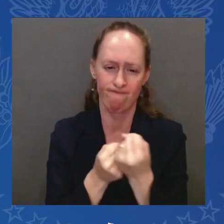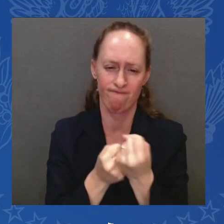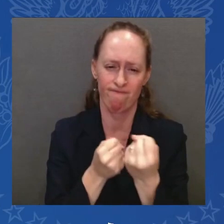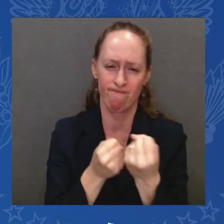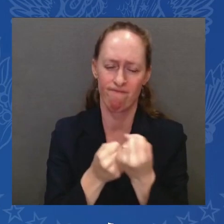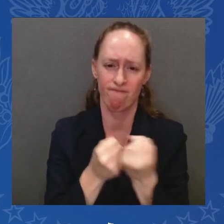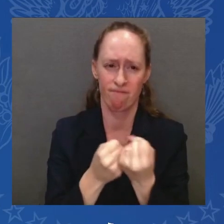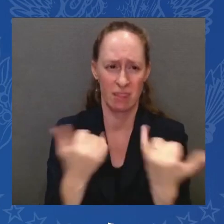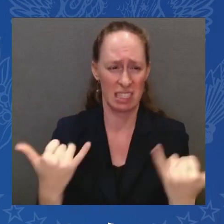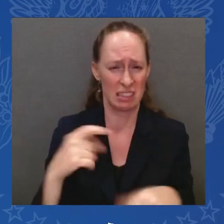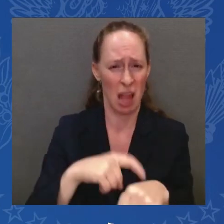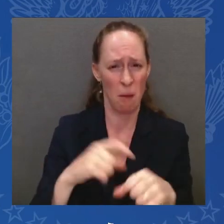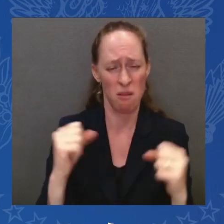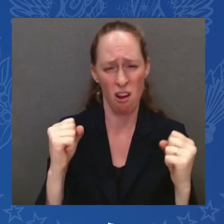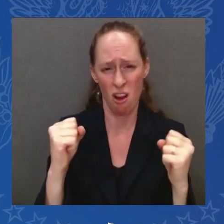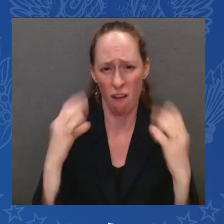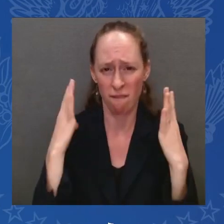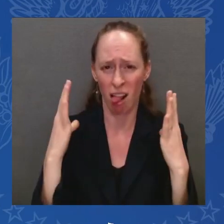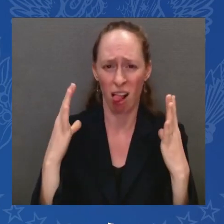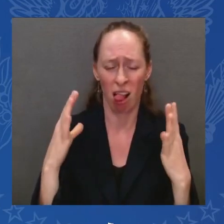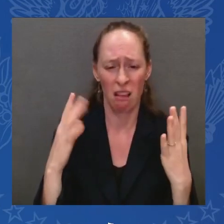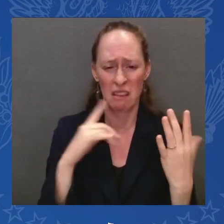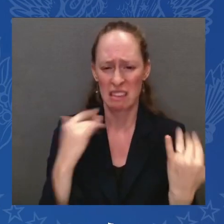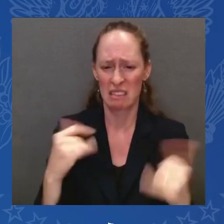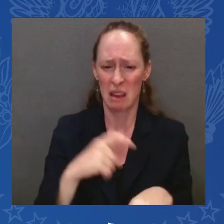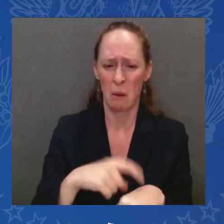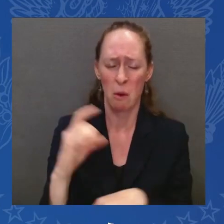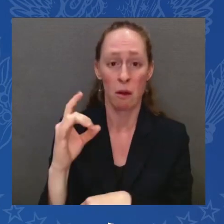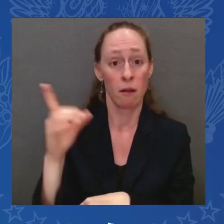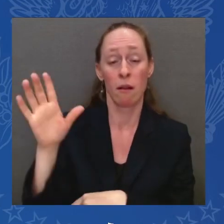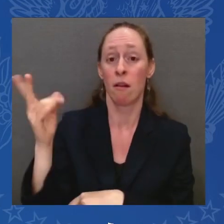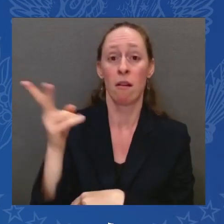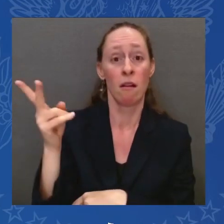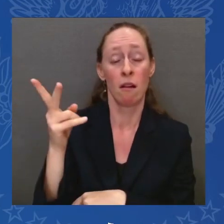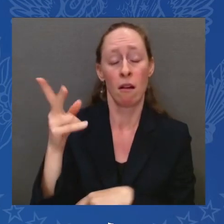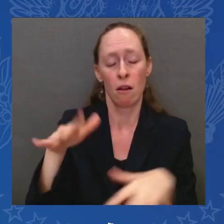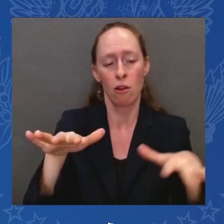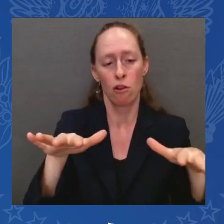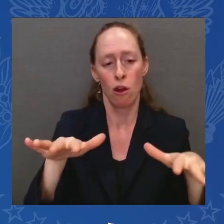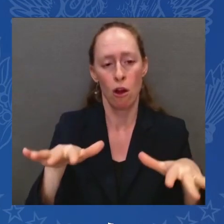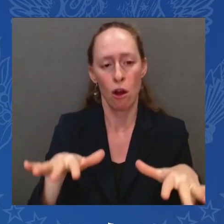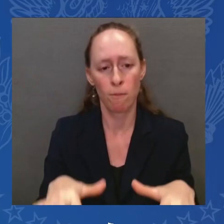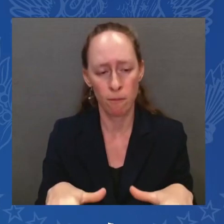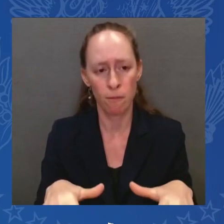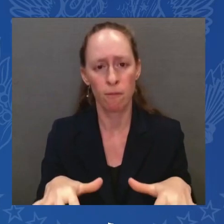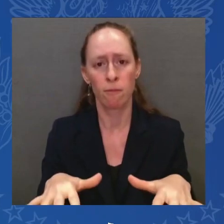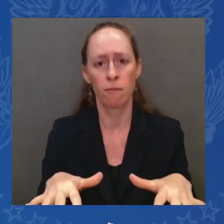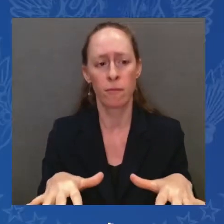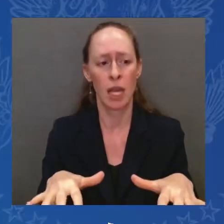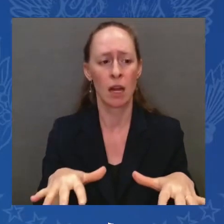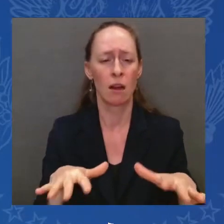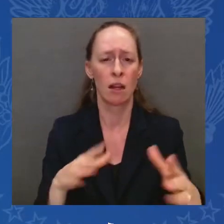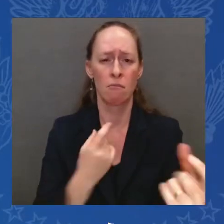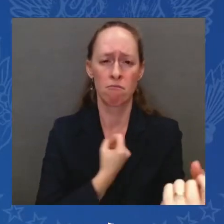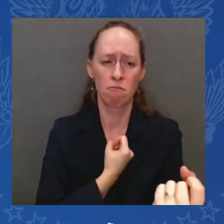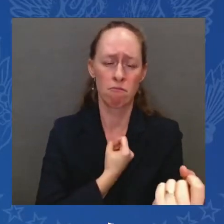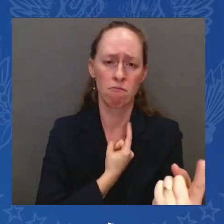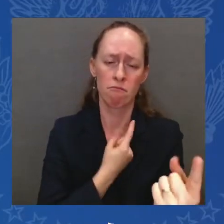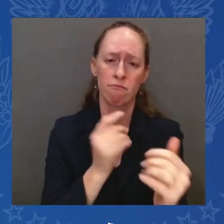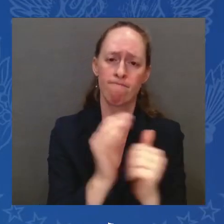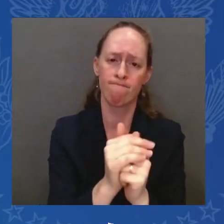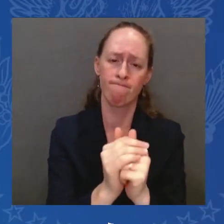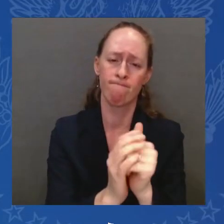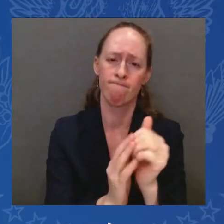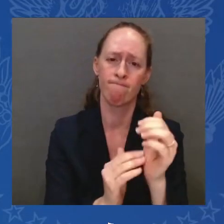what we need in this time of crisis. And we saw that yesterday when President Biden, with Vice President Harris